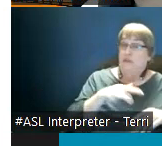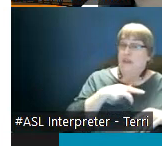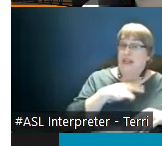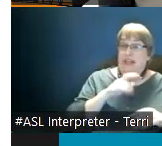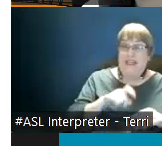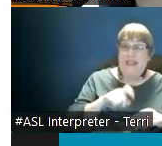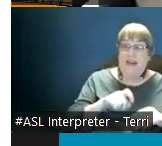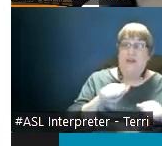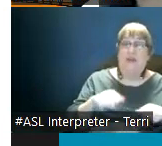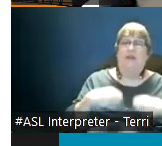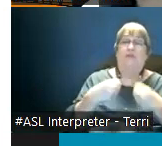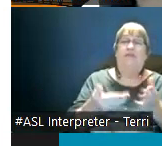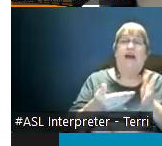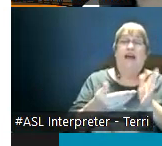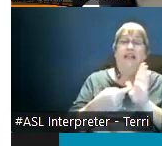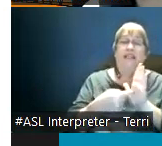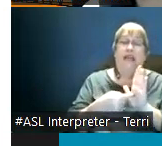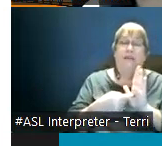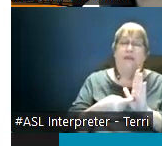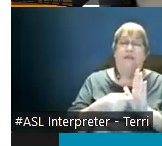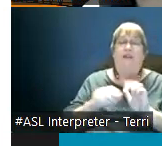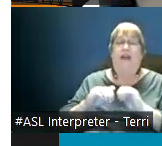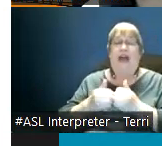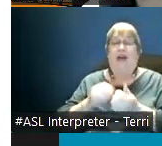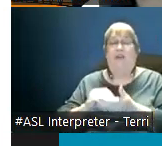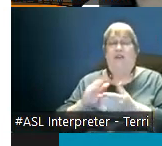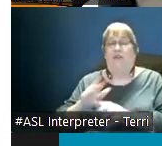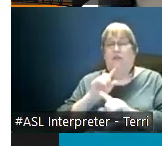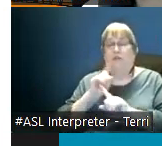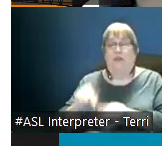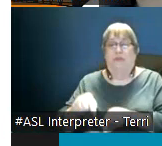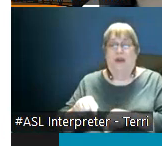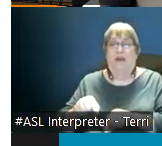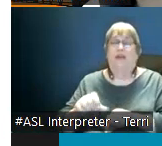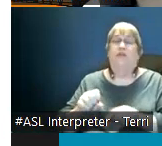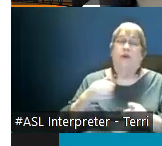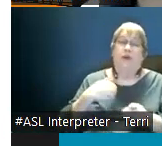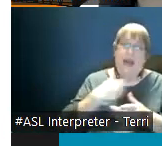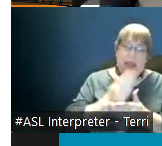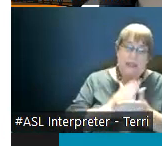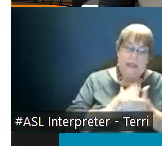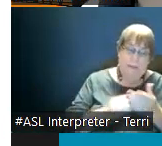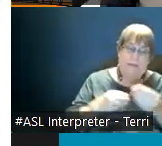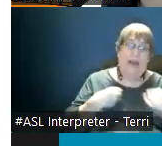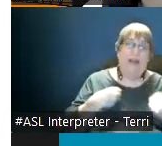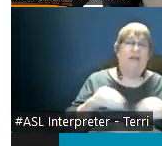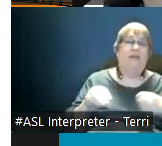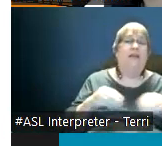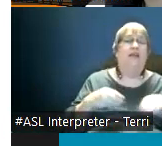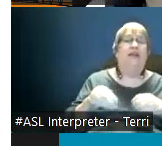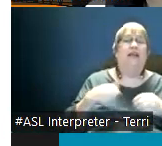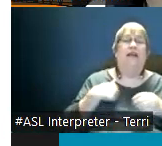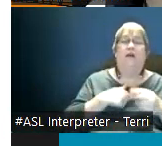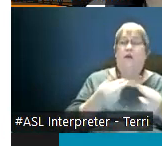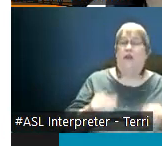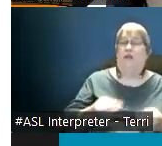provide samples of what the students do to respond so there is some flexibility and i we highly recommend that you um